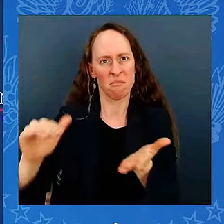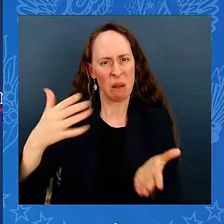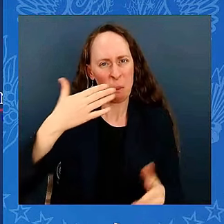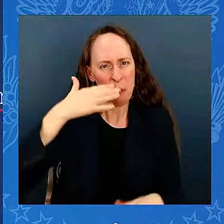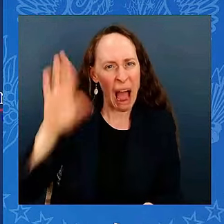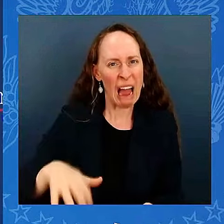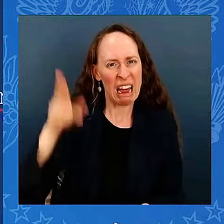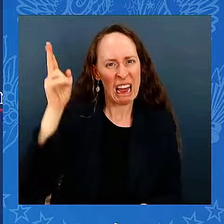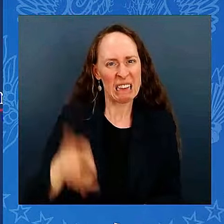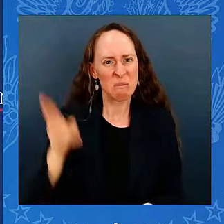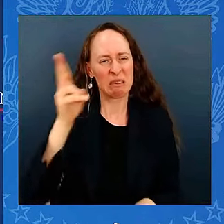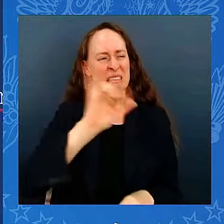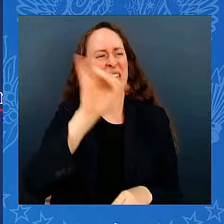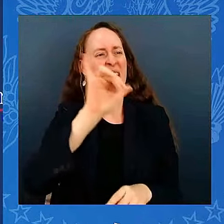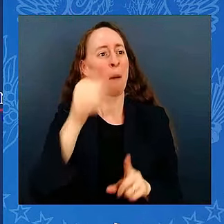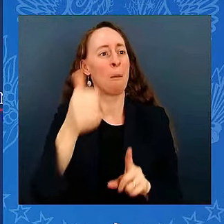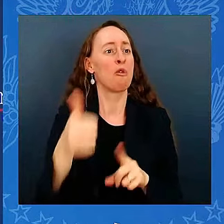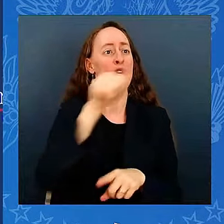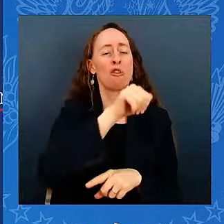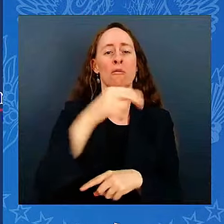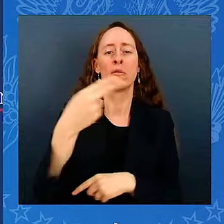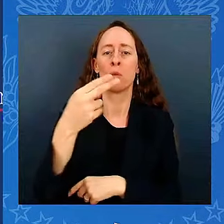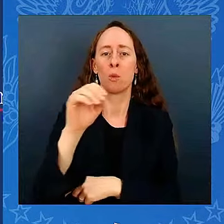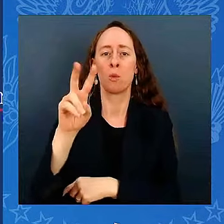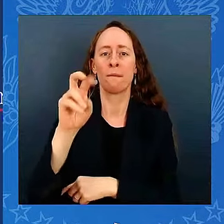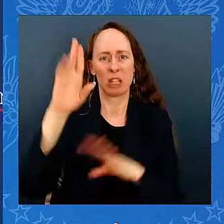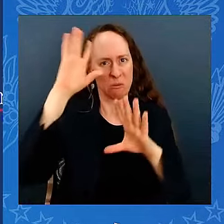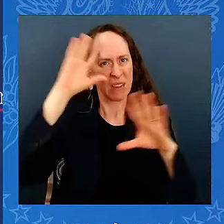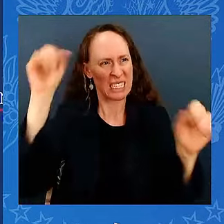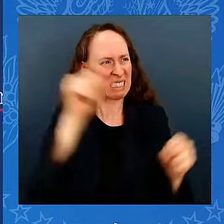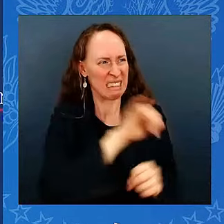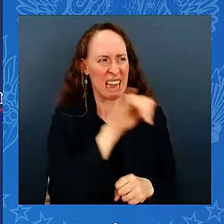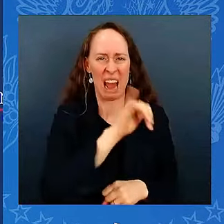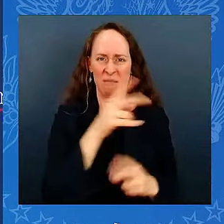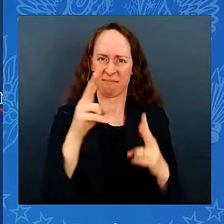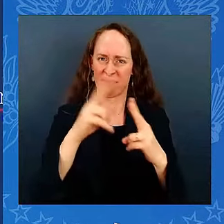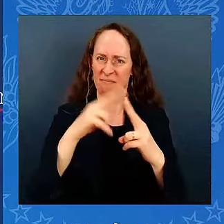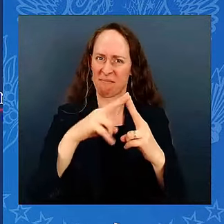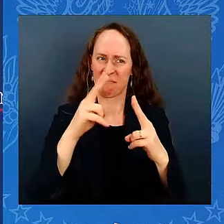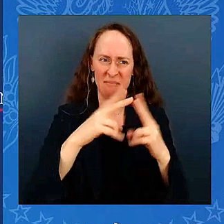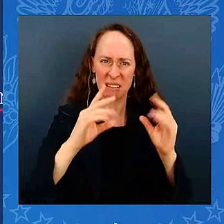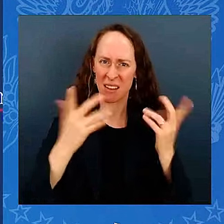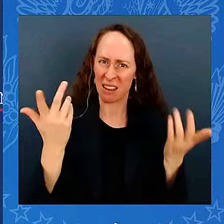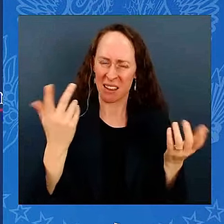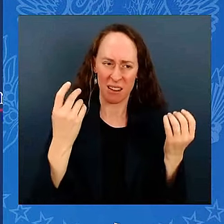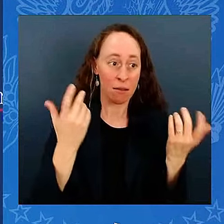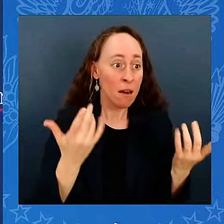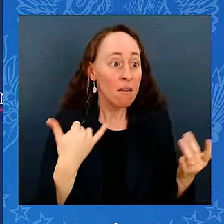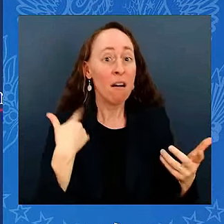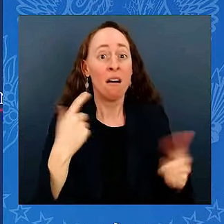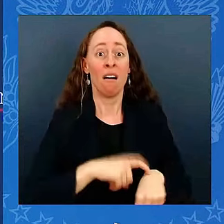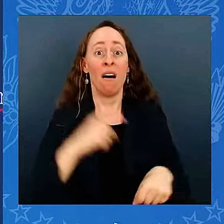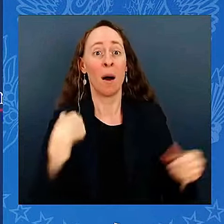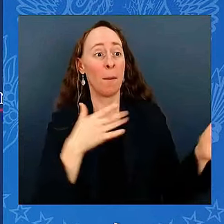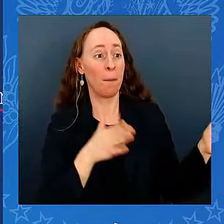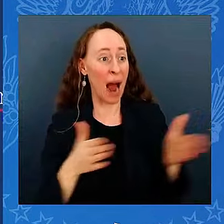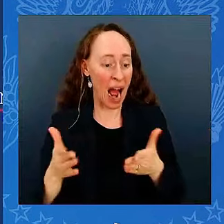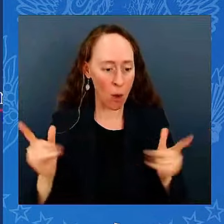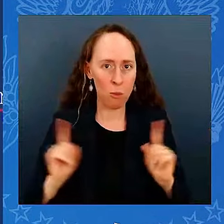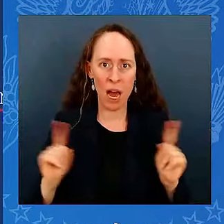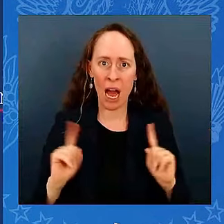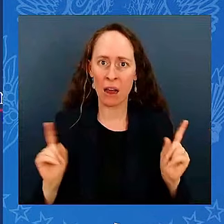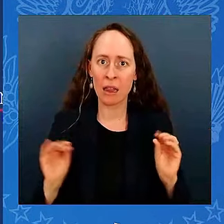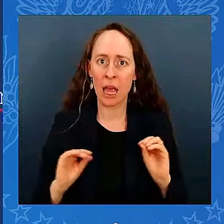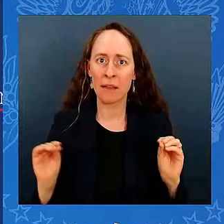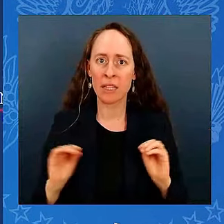no plan to deal with the pandemic, no plan to get the economy back in its feet — nothing, virtually nothing. In fact,